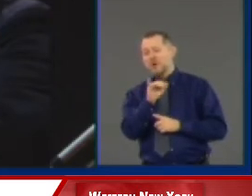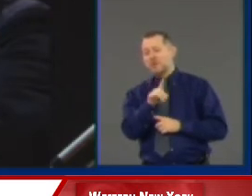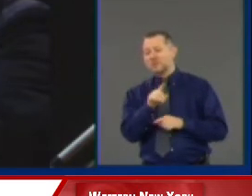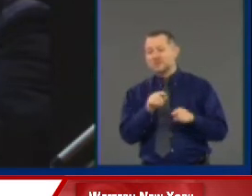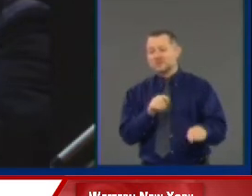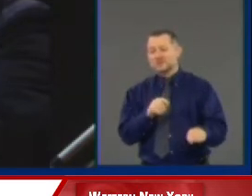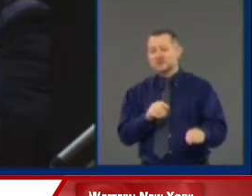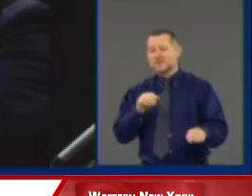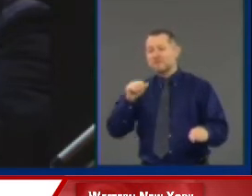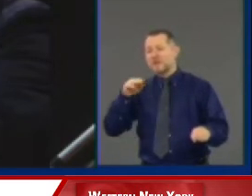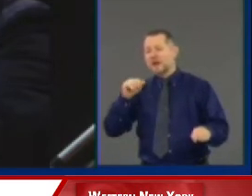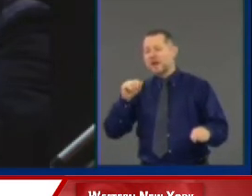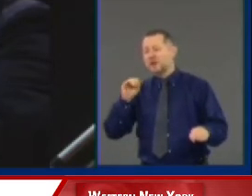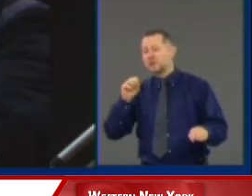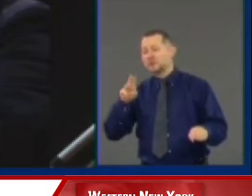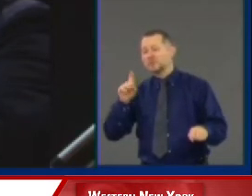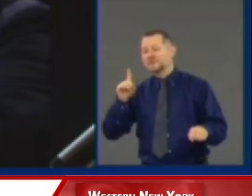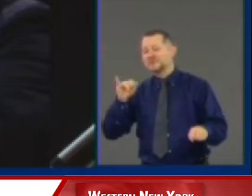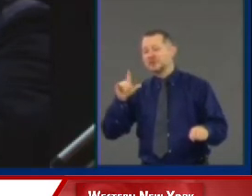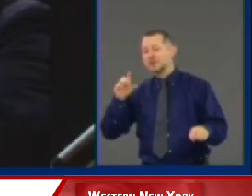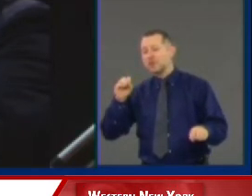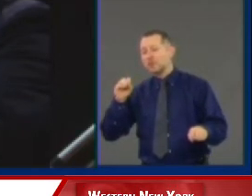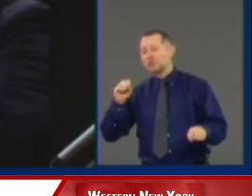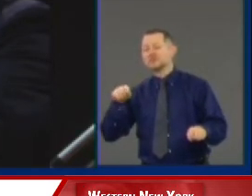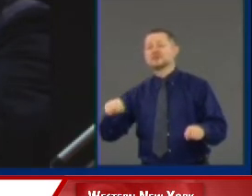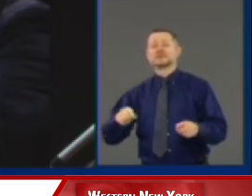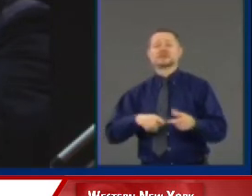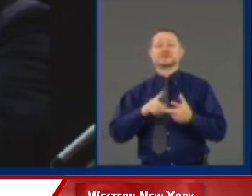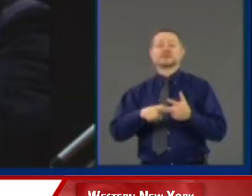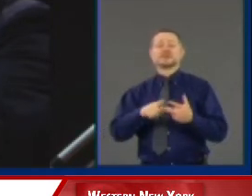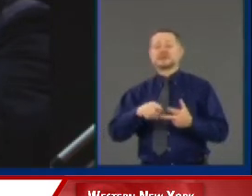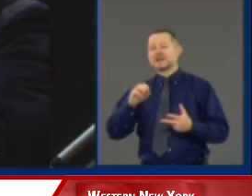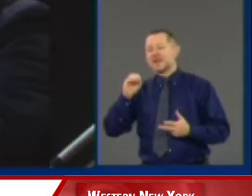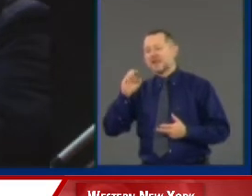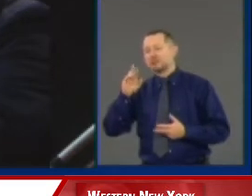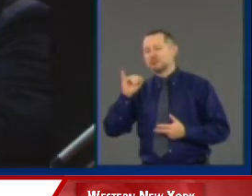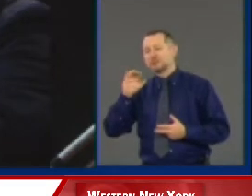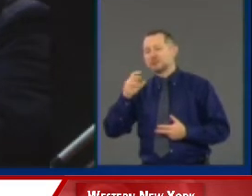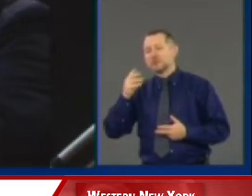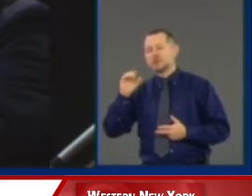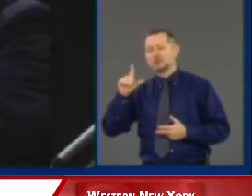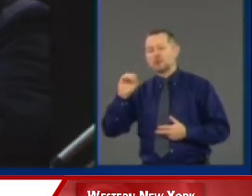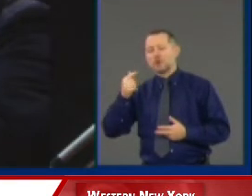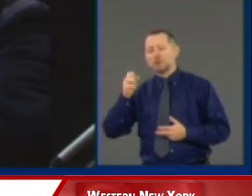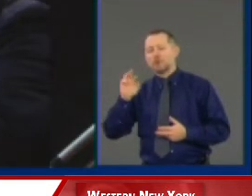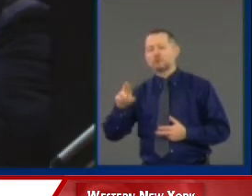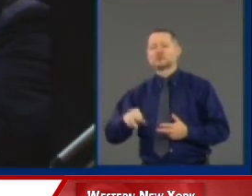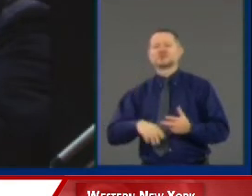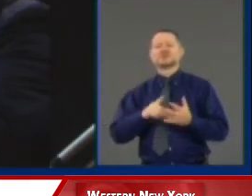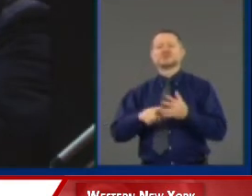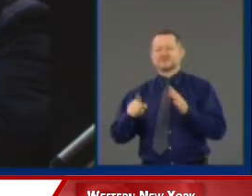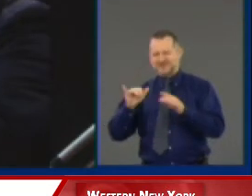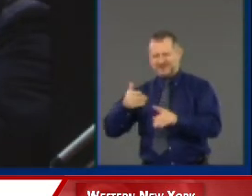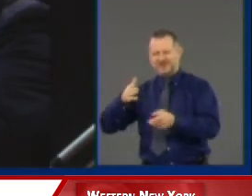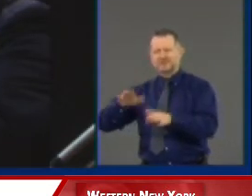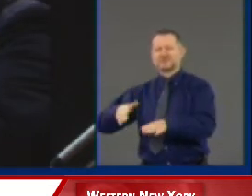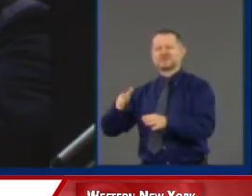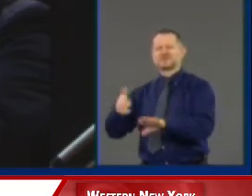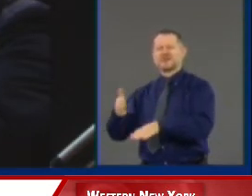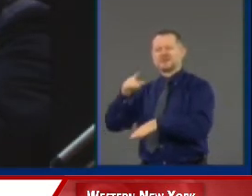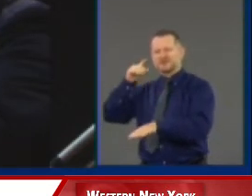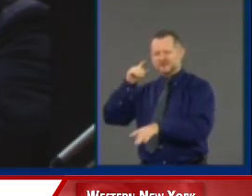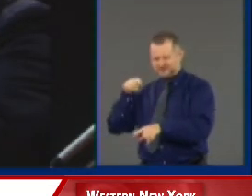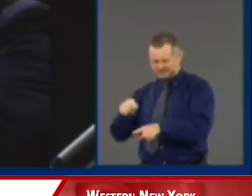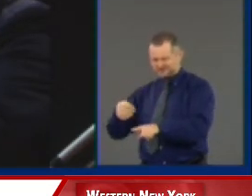or Abner Louima or Eric Garner. What is the difference? What have we learned?